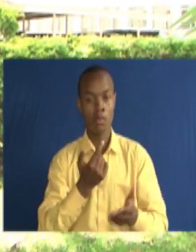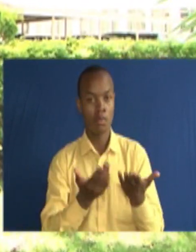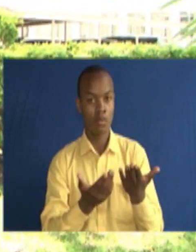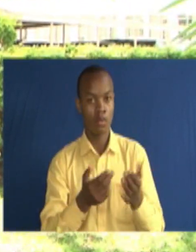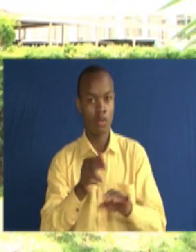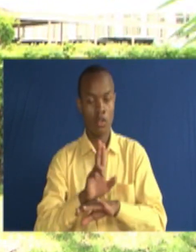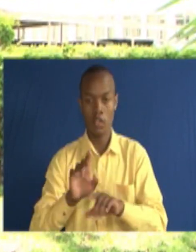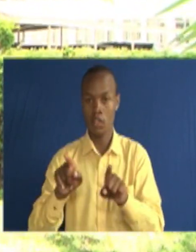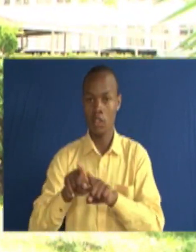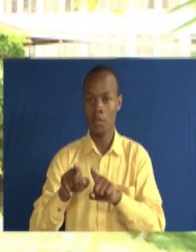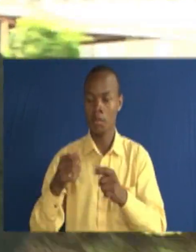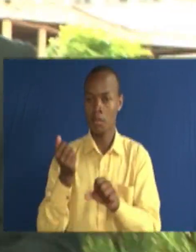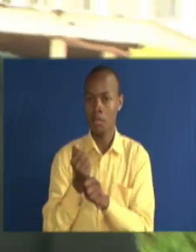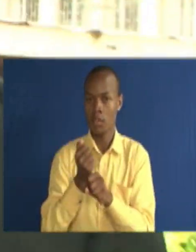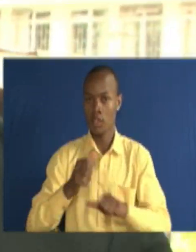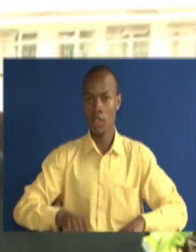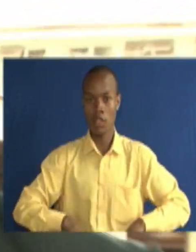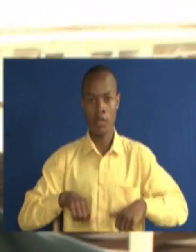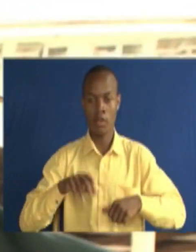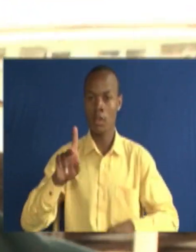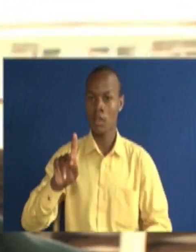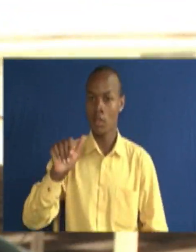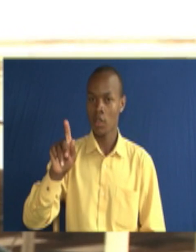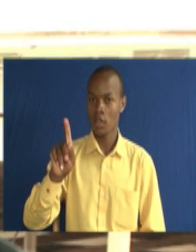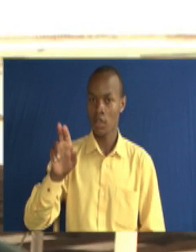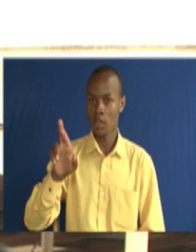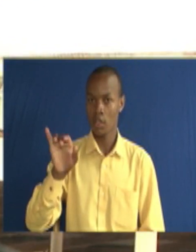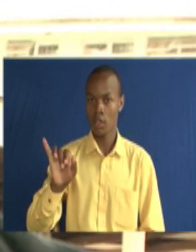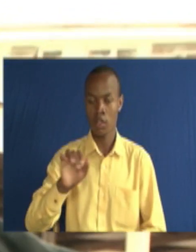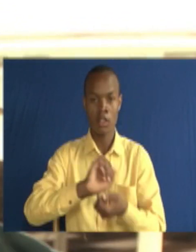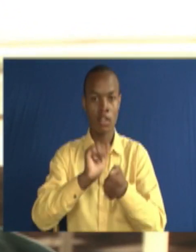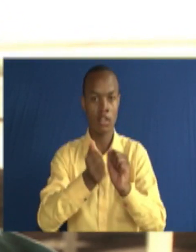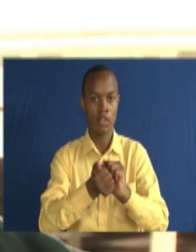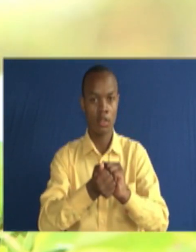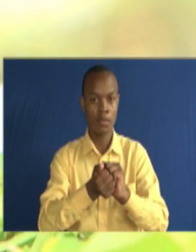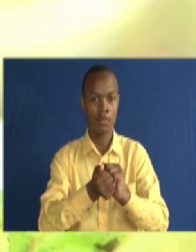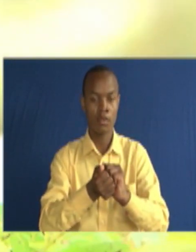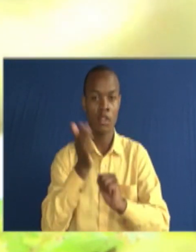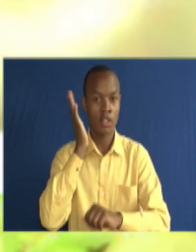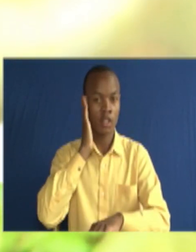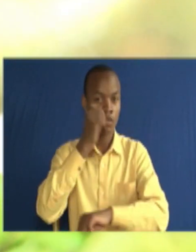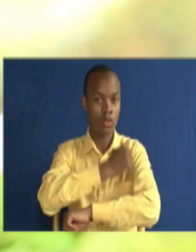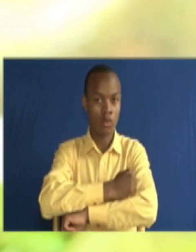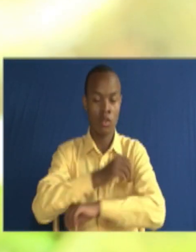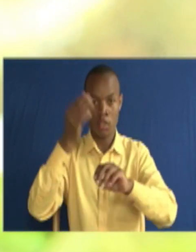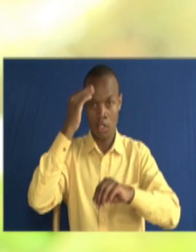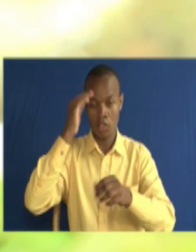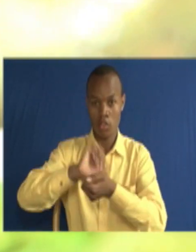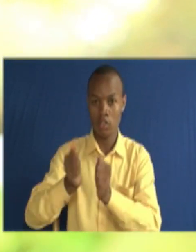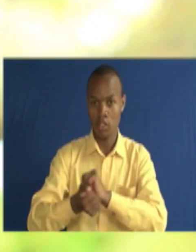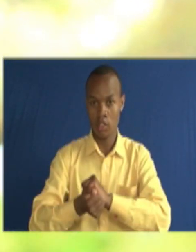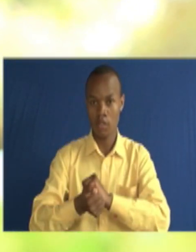changed the course of his life. Kakiri was transferred to a deaf school that saw his education shift to a whole new level.